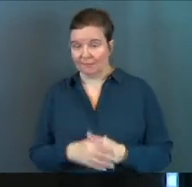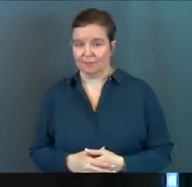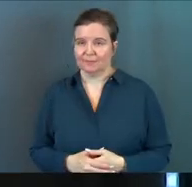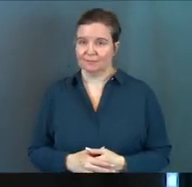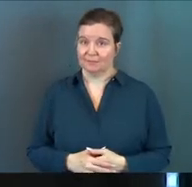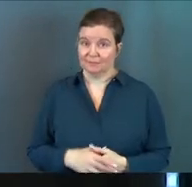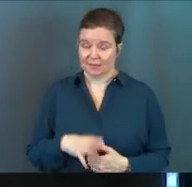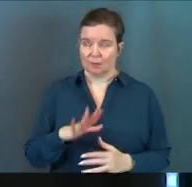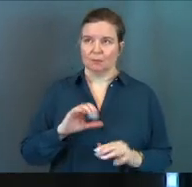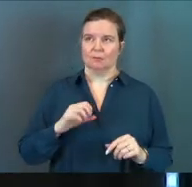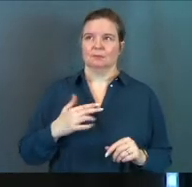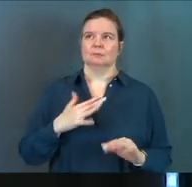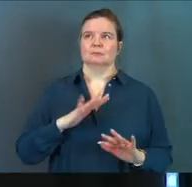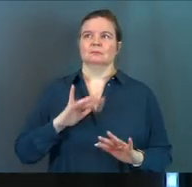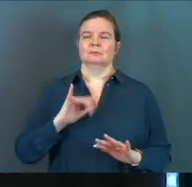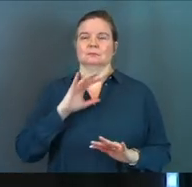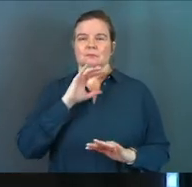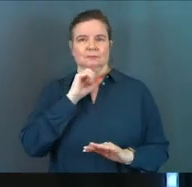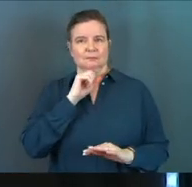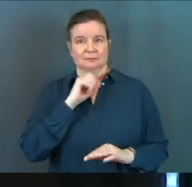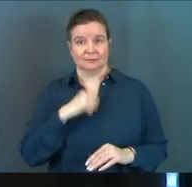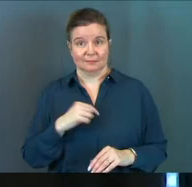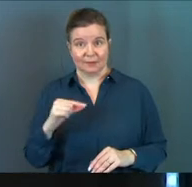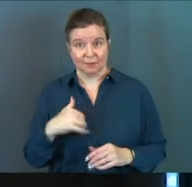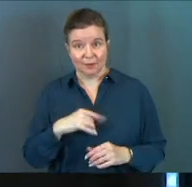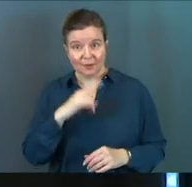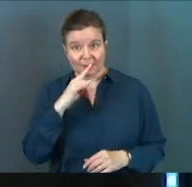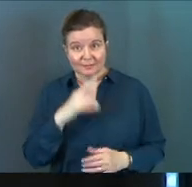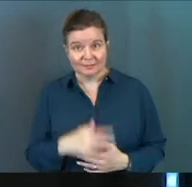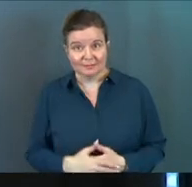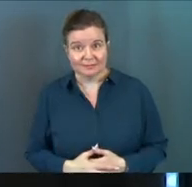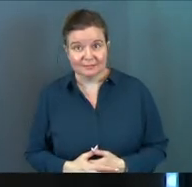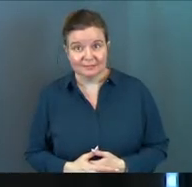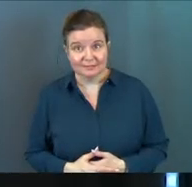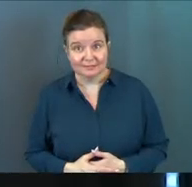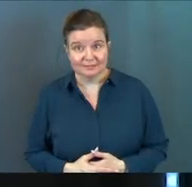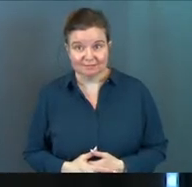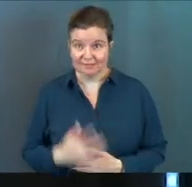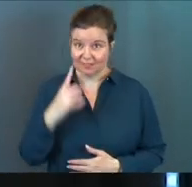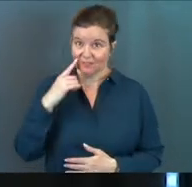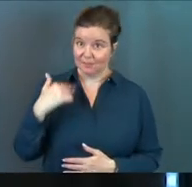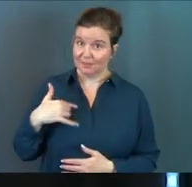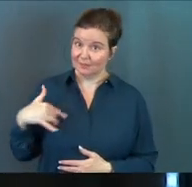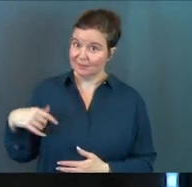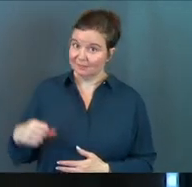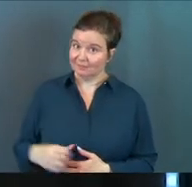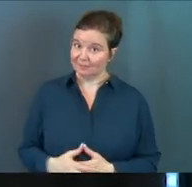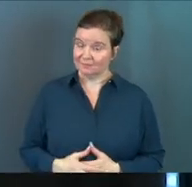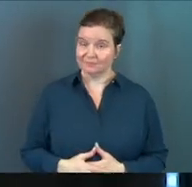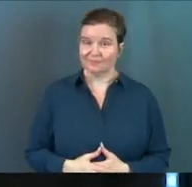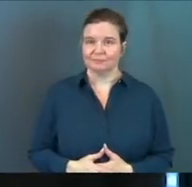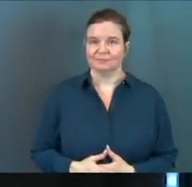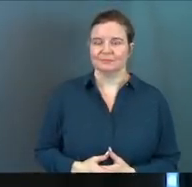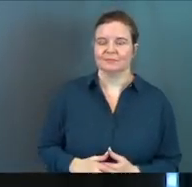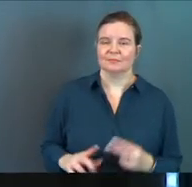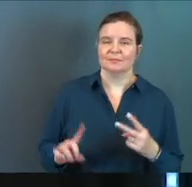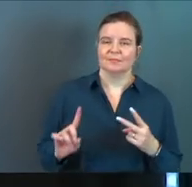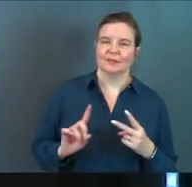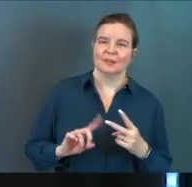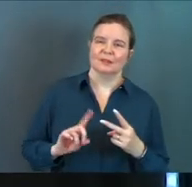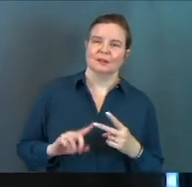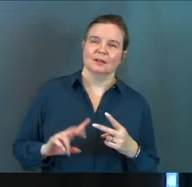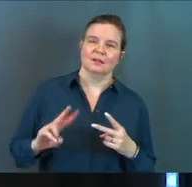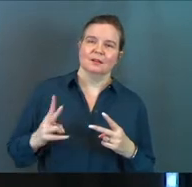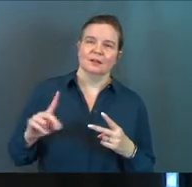Does that humble you a little bit with your kids? It does for me. Second question.